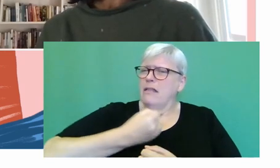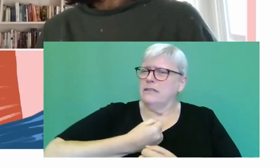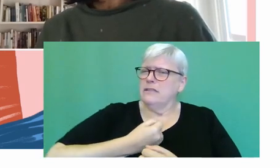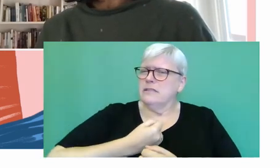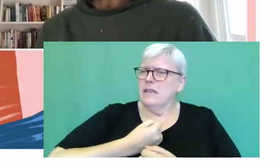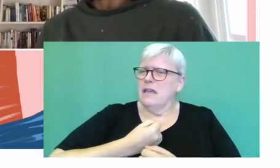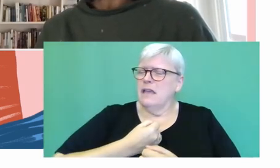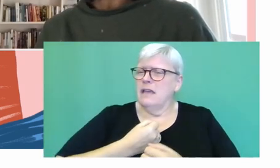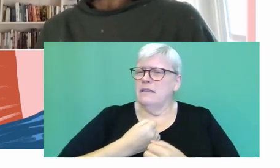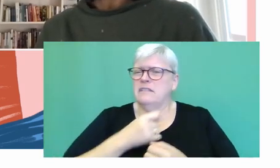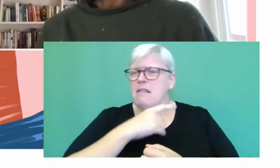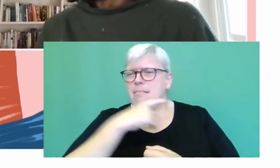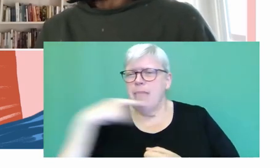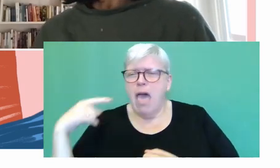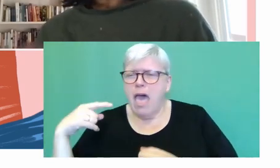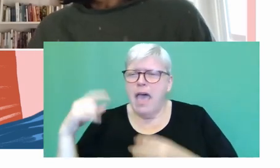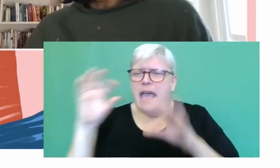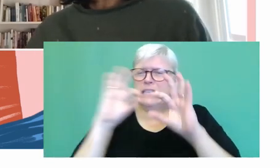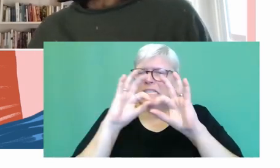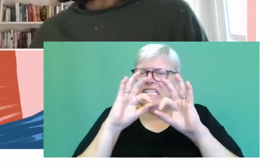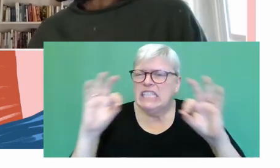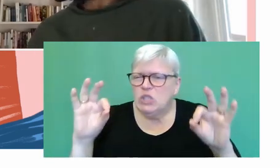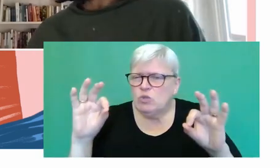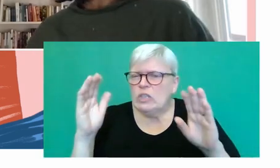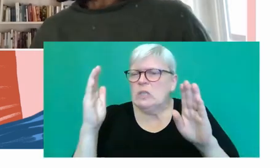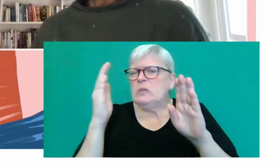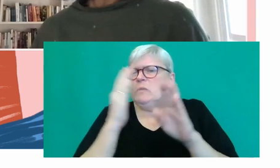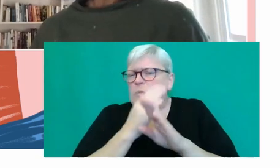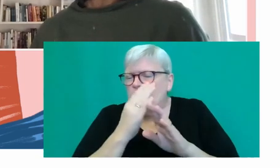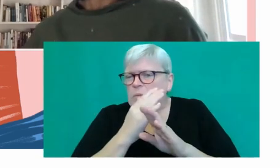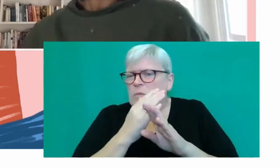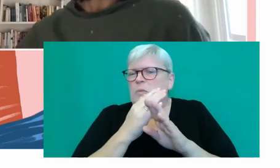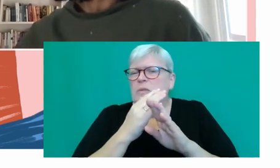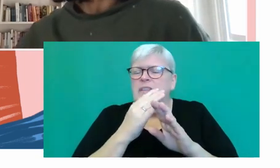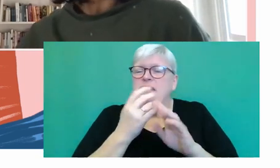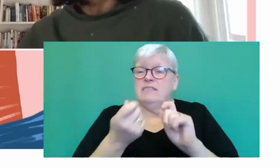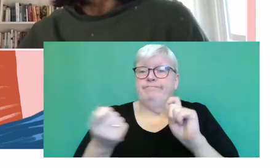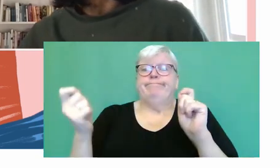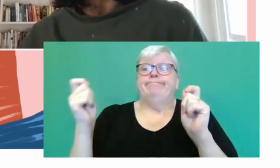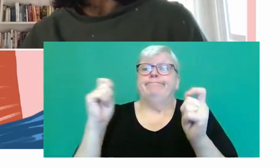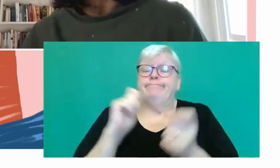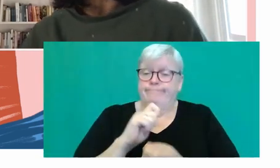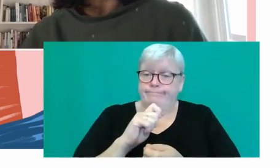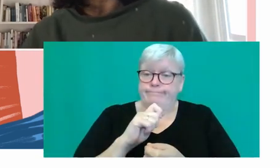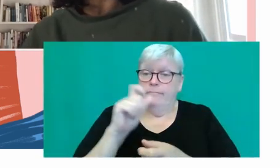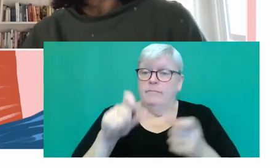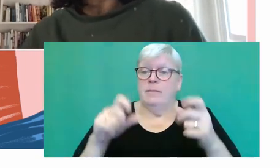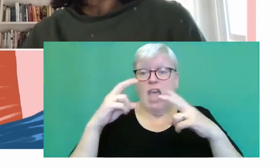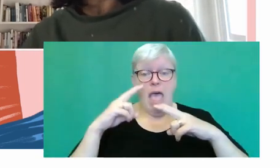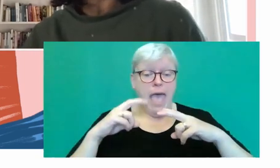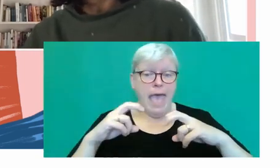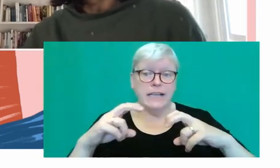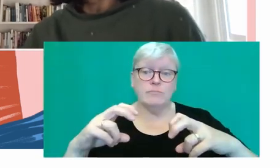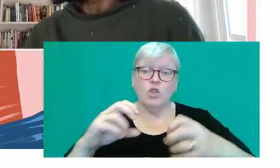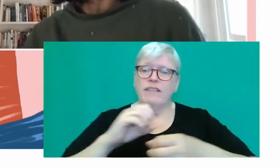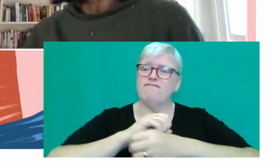lies and secrets, and also kind of the converse, know, people exploring their freedoms,